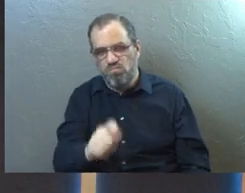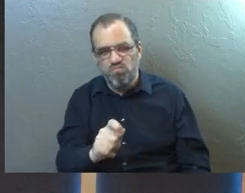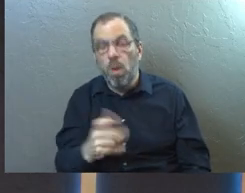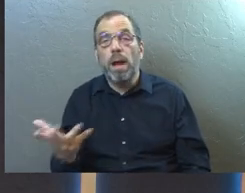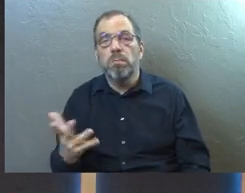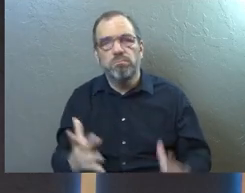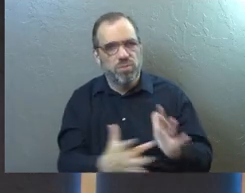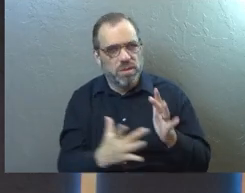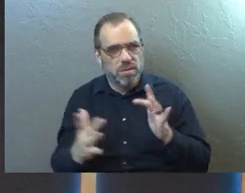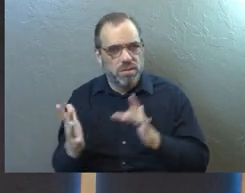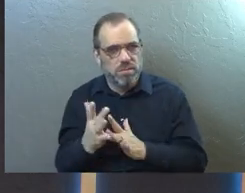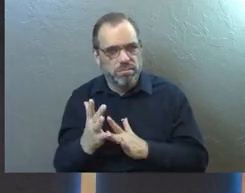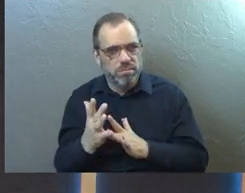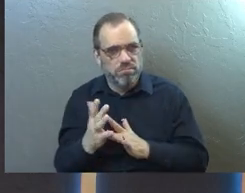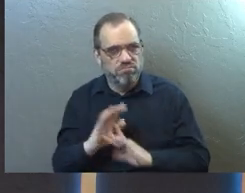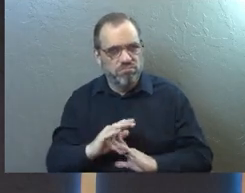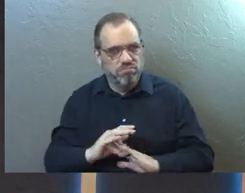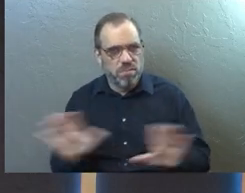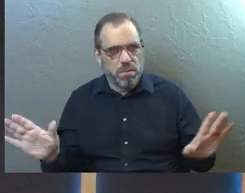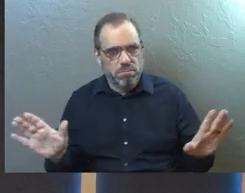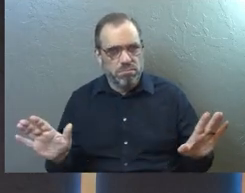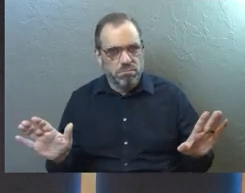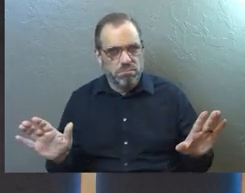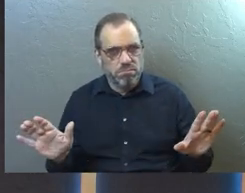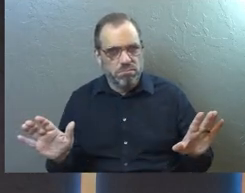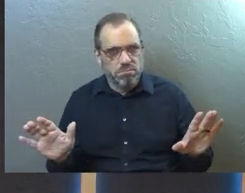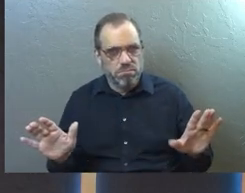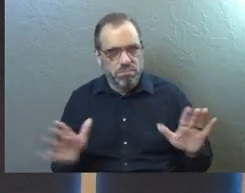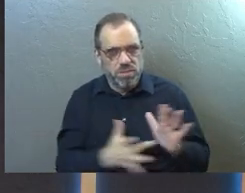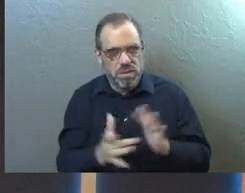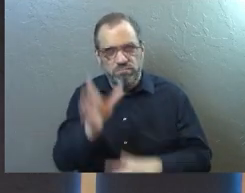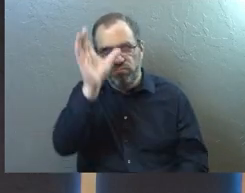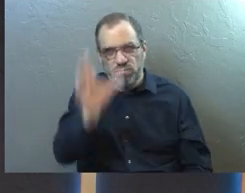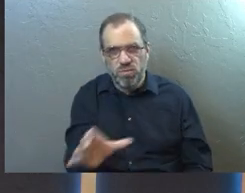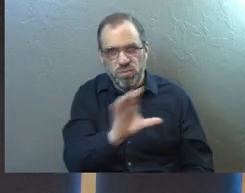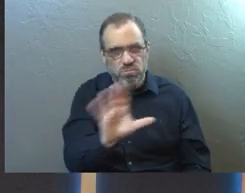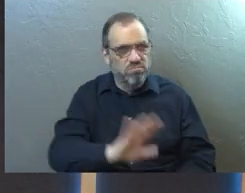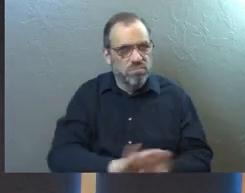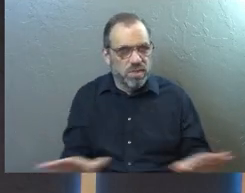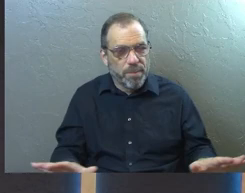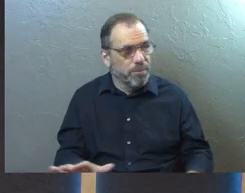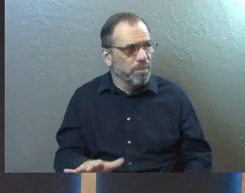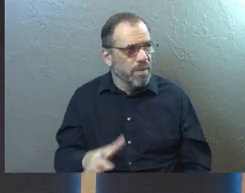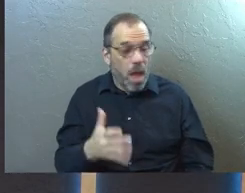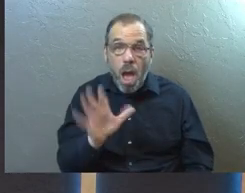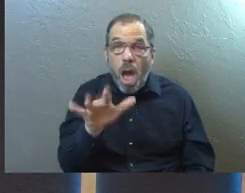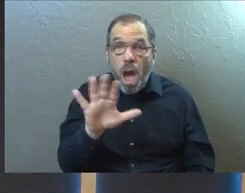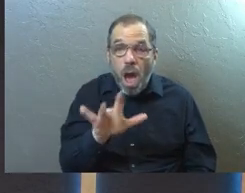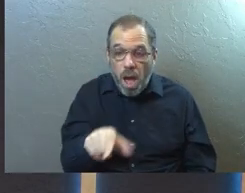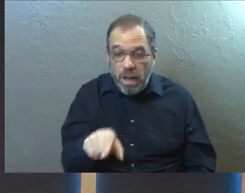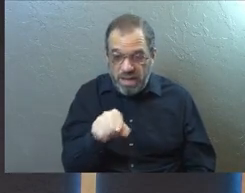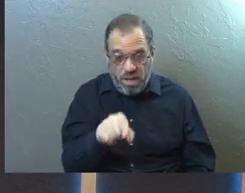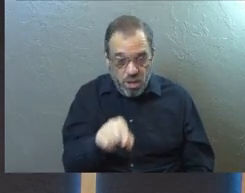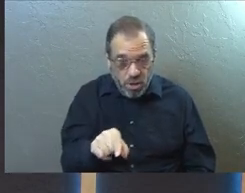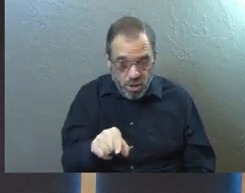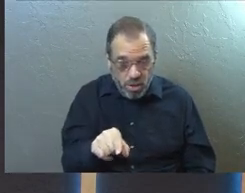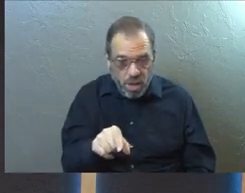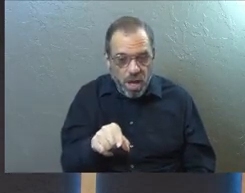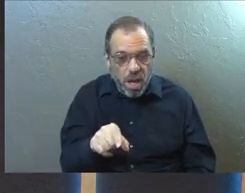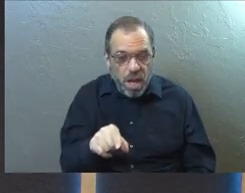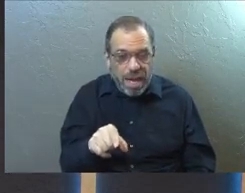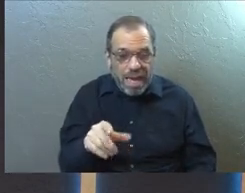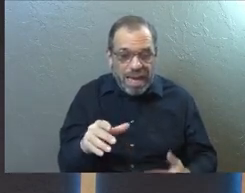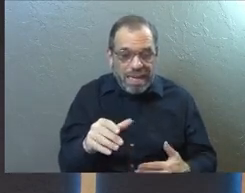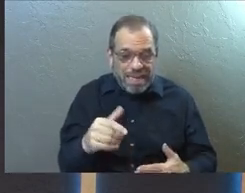it's Jesus. It is Jesus on the cross that saves us. And he says this really great line and it's really important.